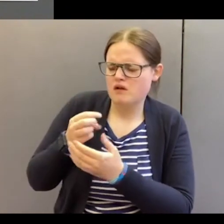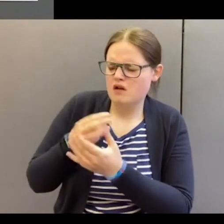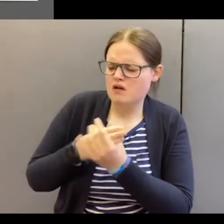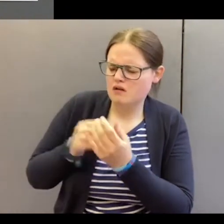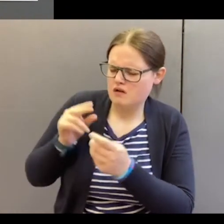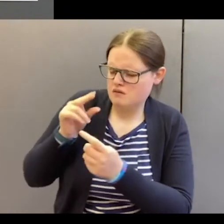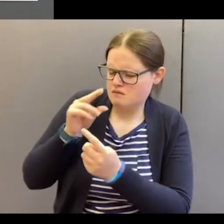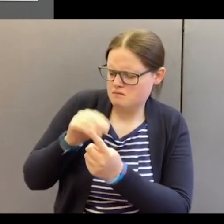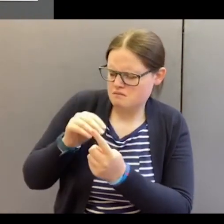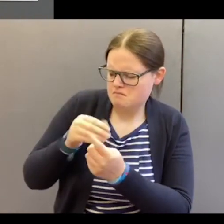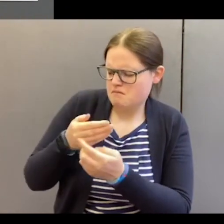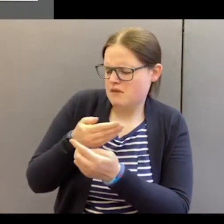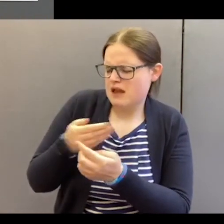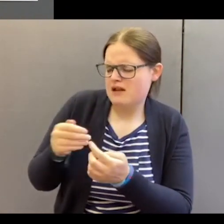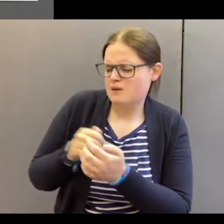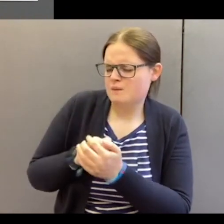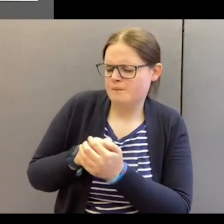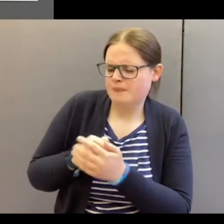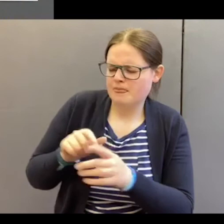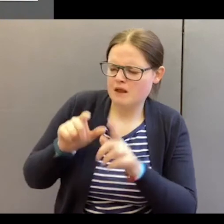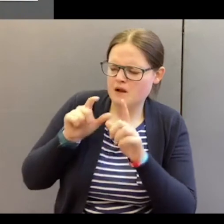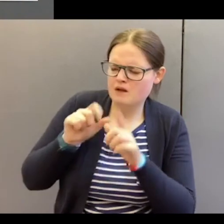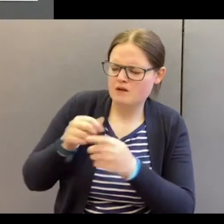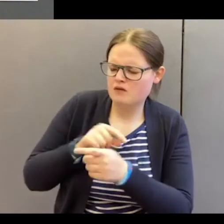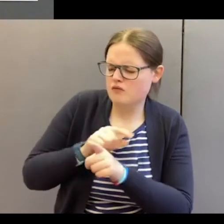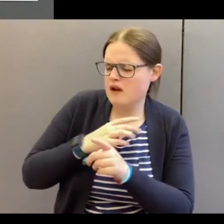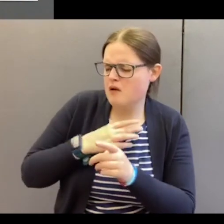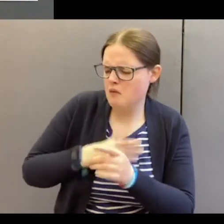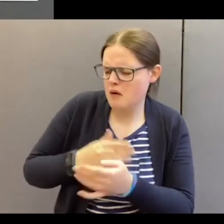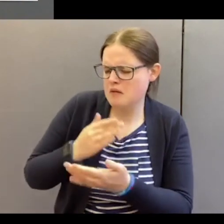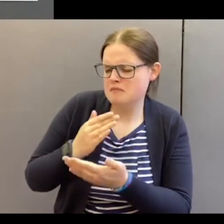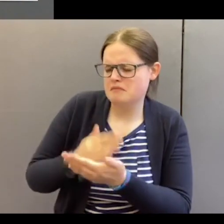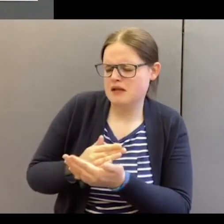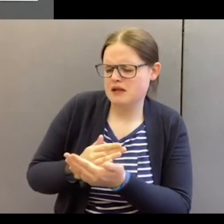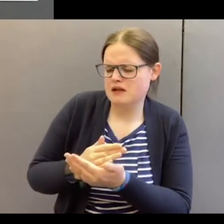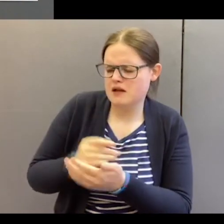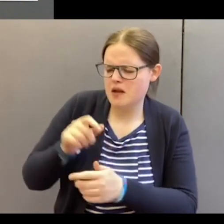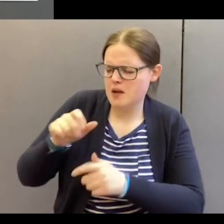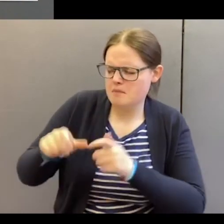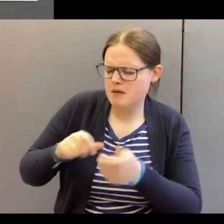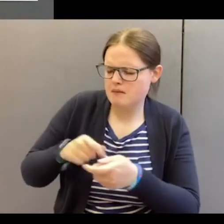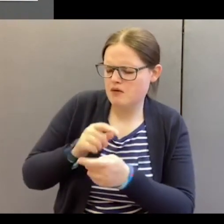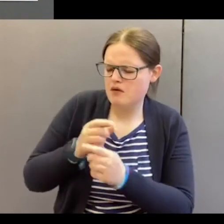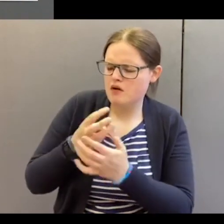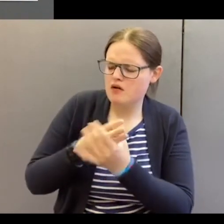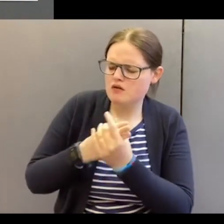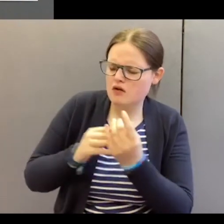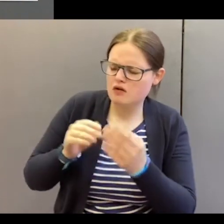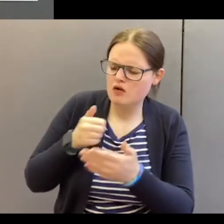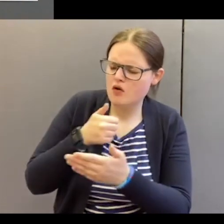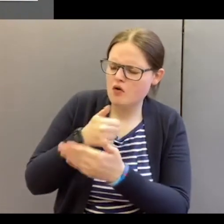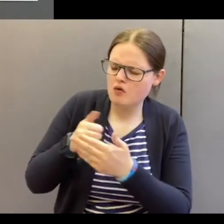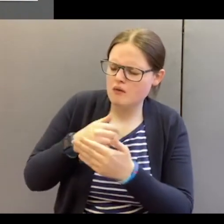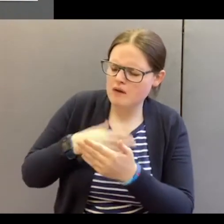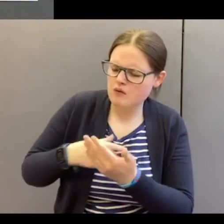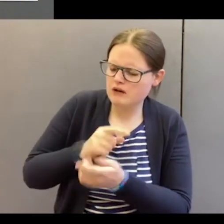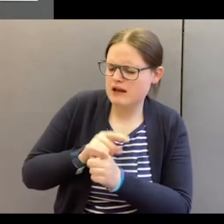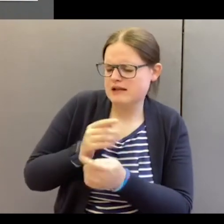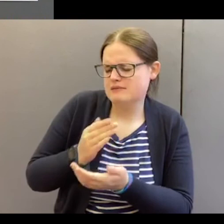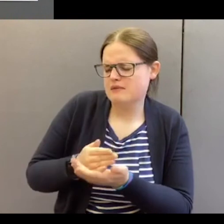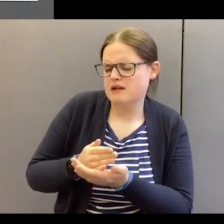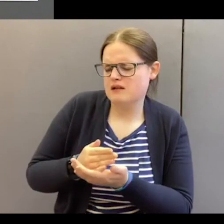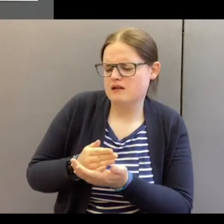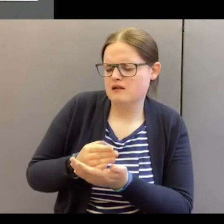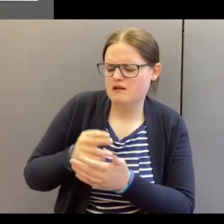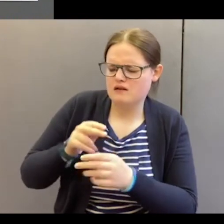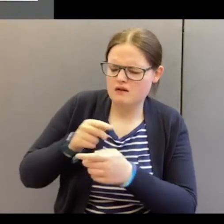to them, Lord, we want to be the people that God always intended. we want